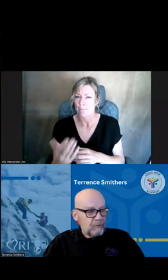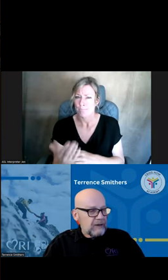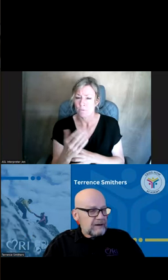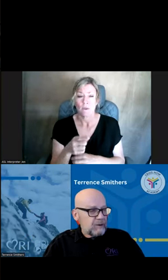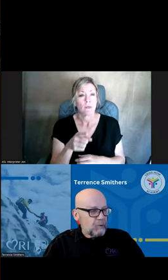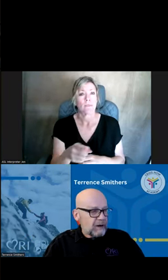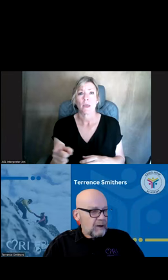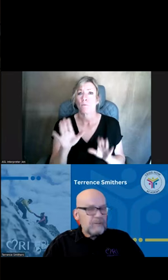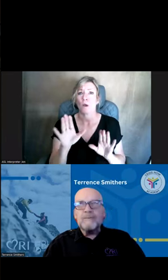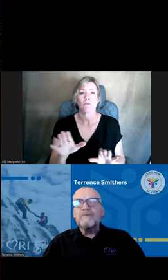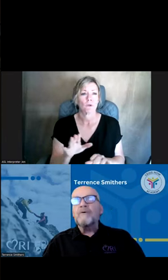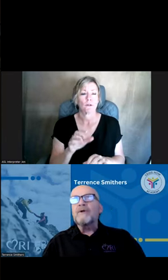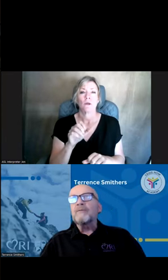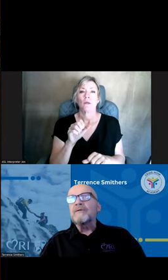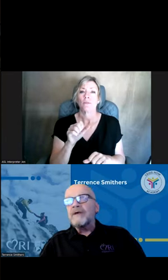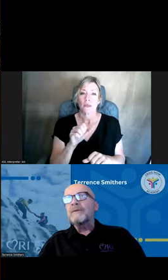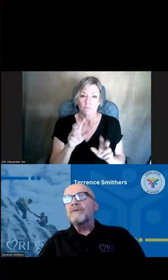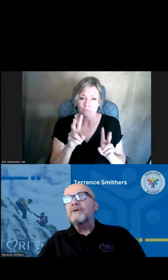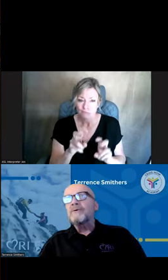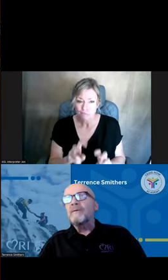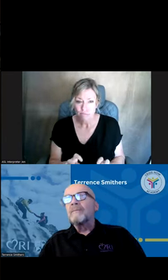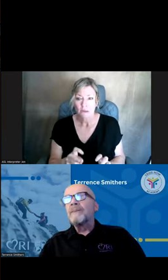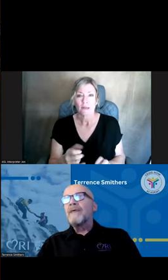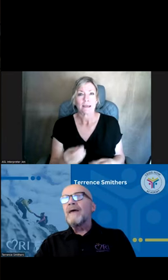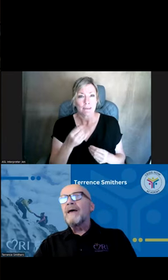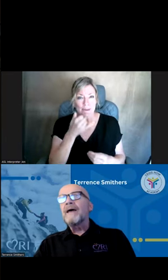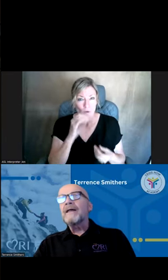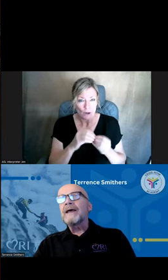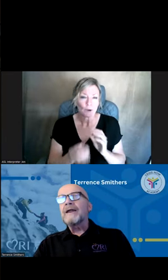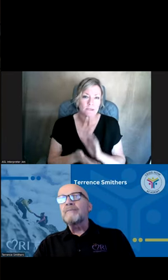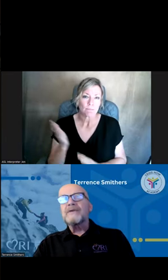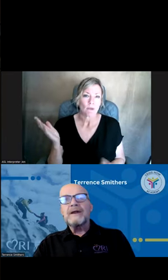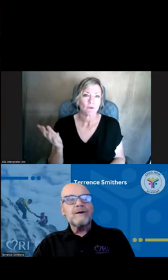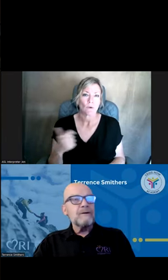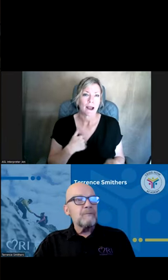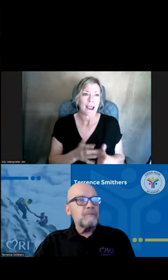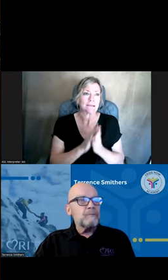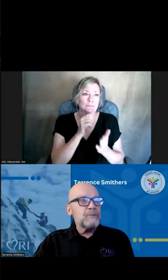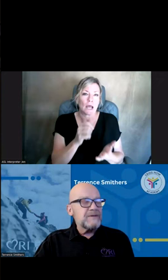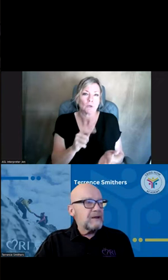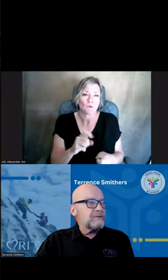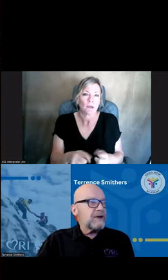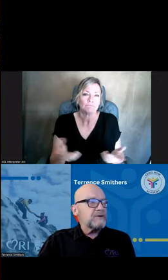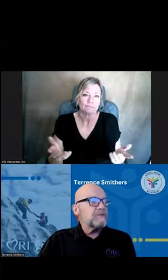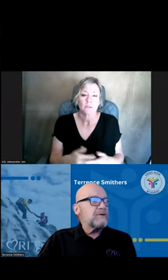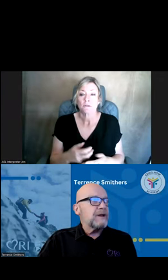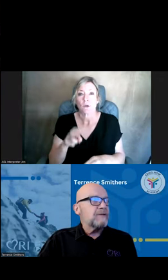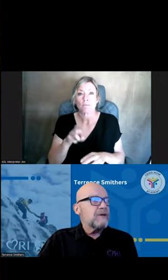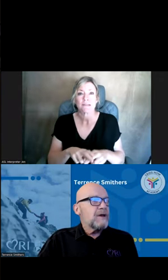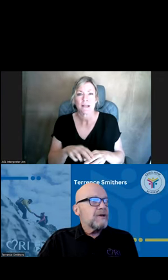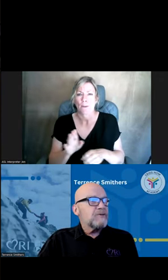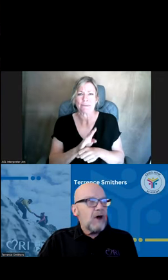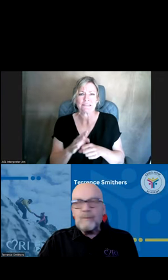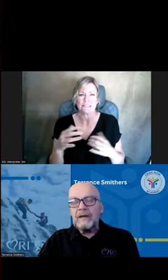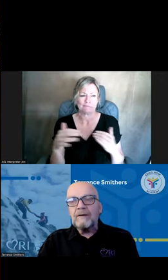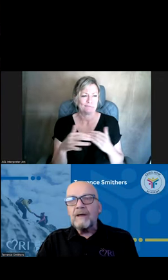wonderful. They did a workup, gave me a phone number, and sent me out the door. And I'm sitting on a busy intersection of Phoenix,